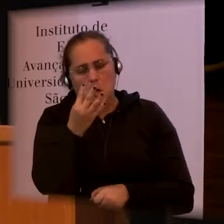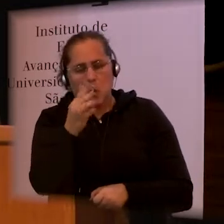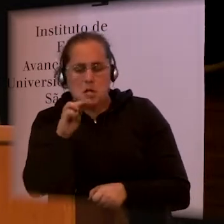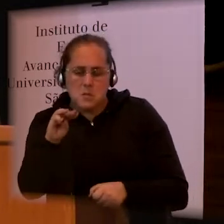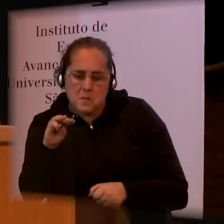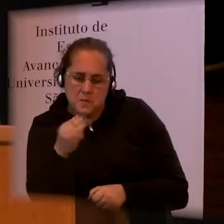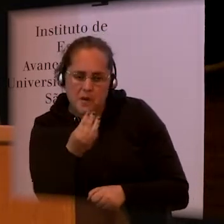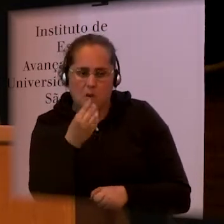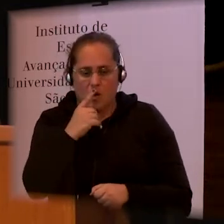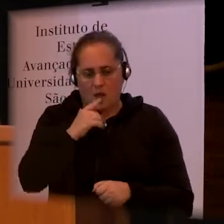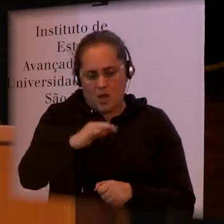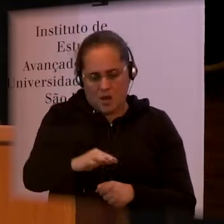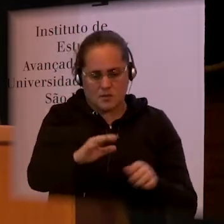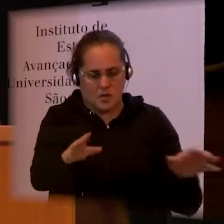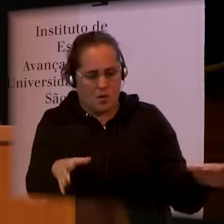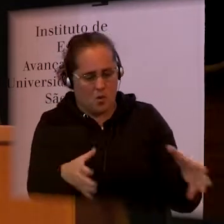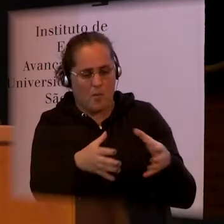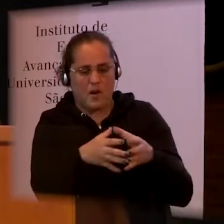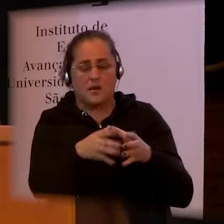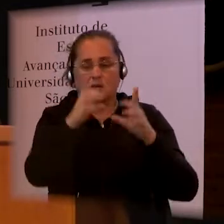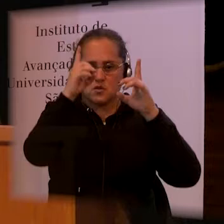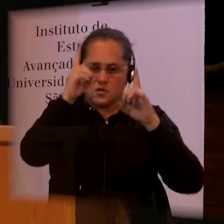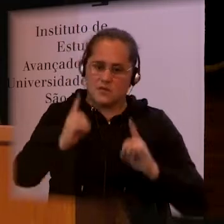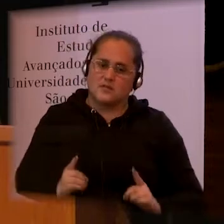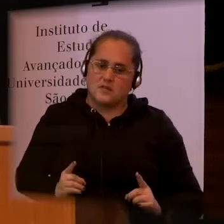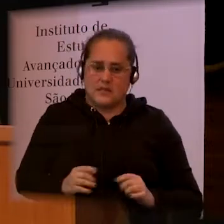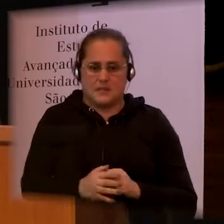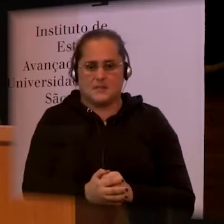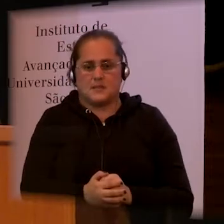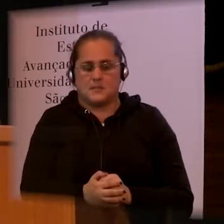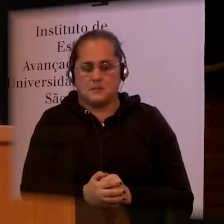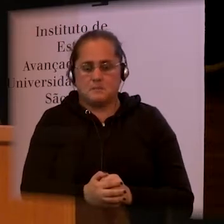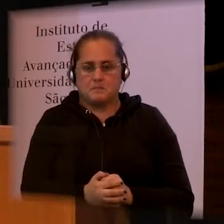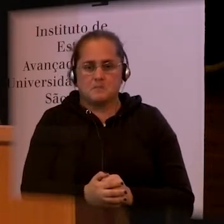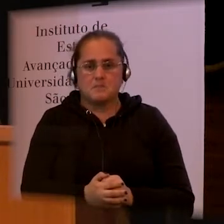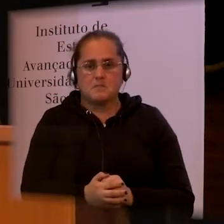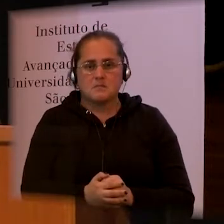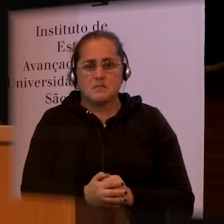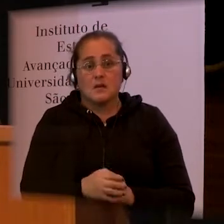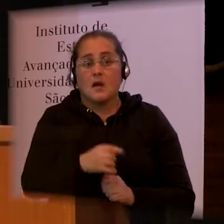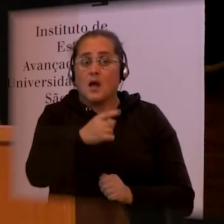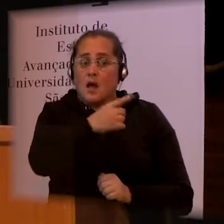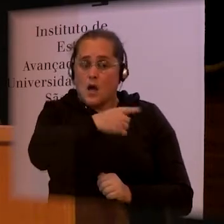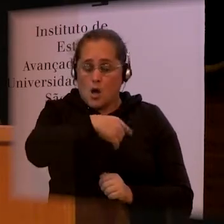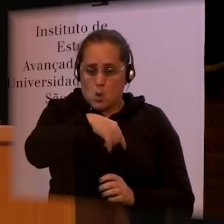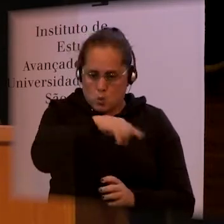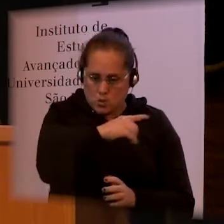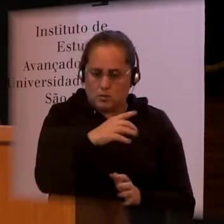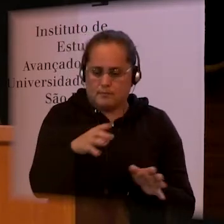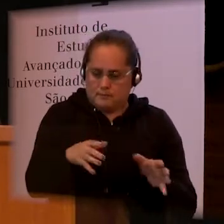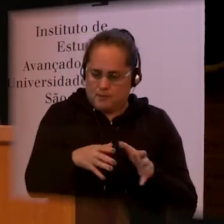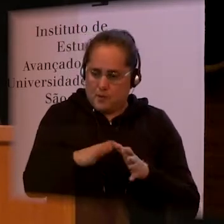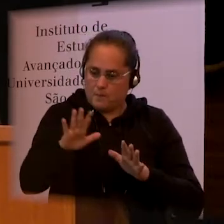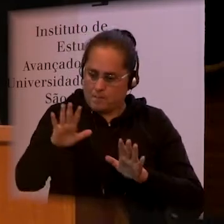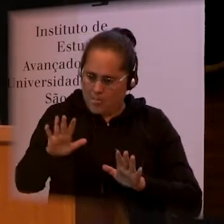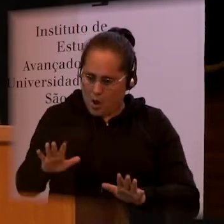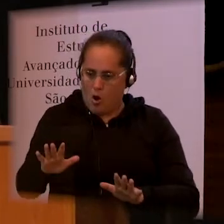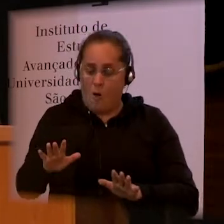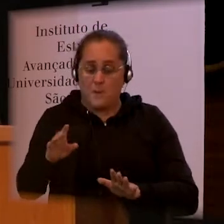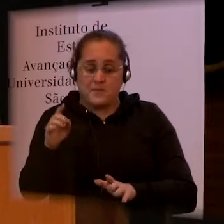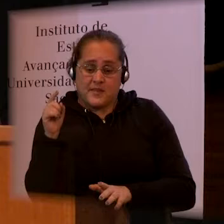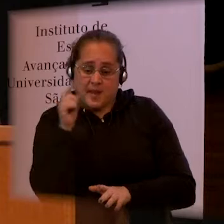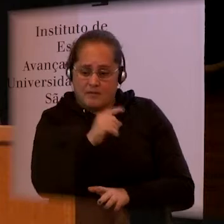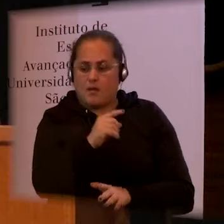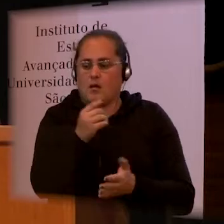And ethically, we referred everybody for services. But the biggest group was cerebral palsy. And there were no